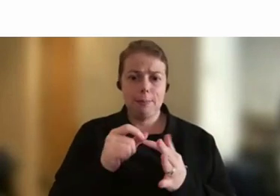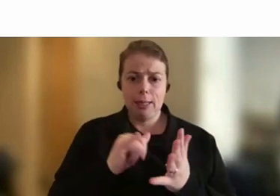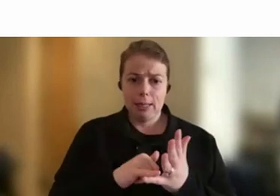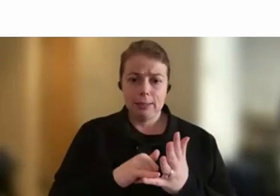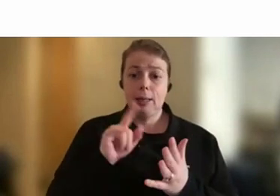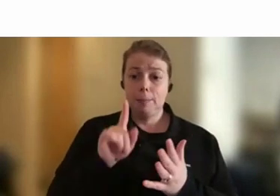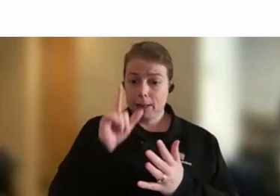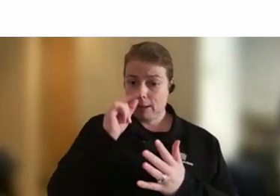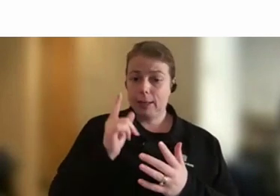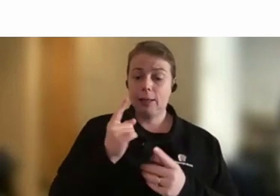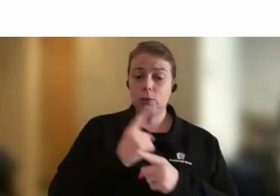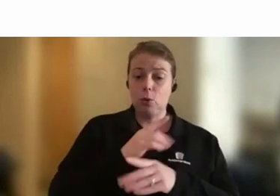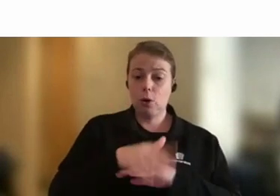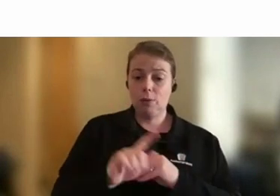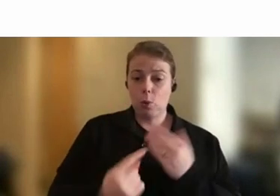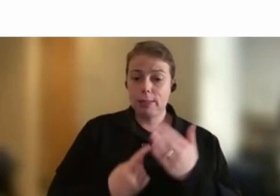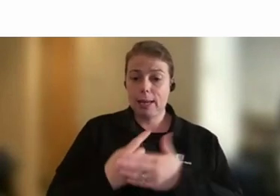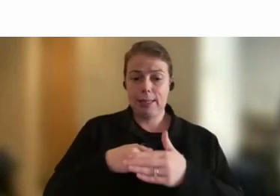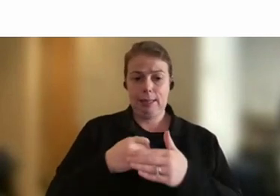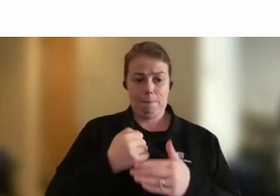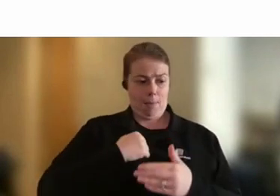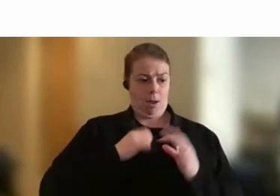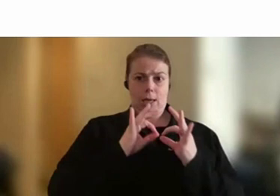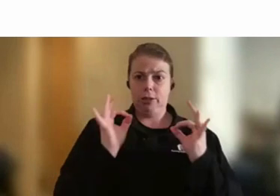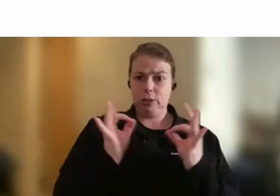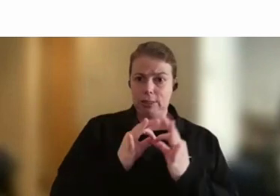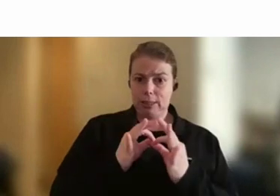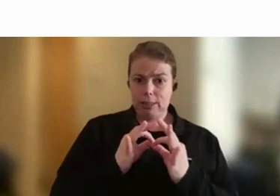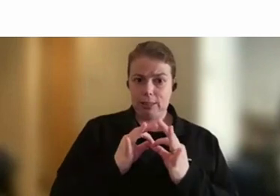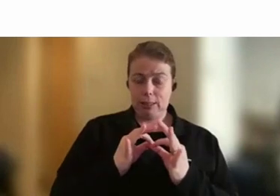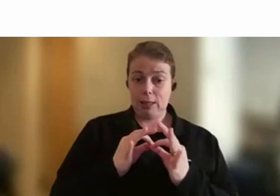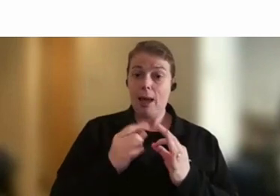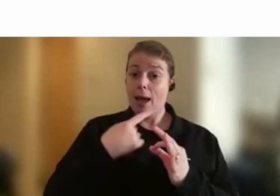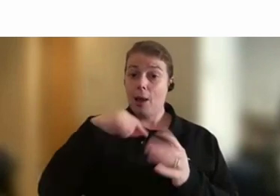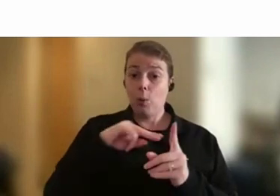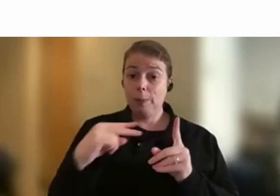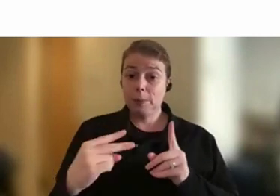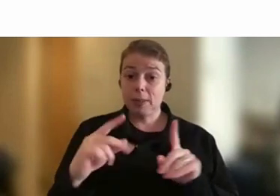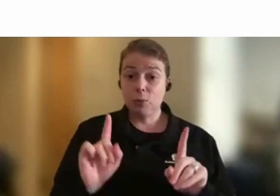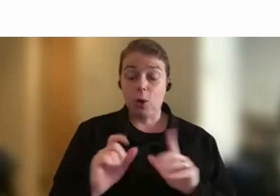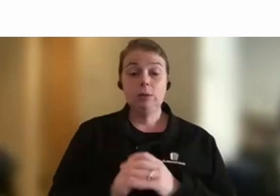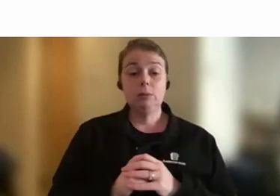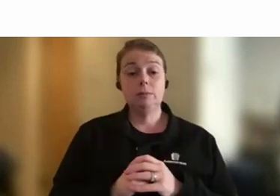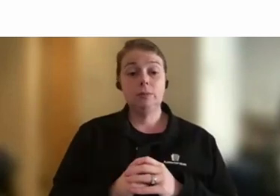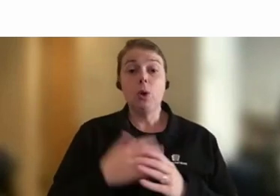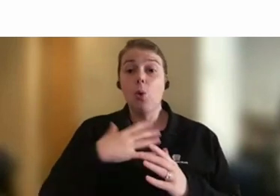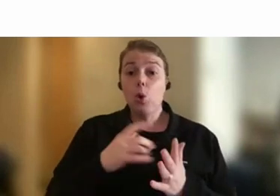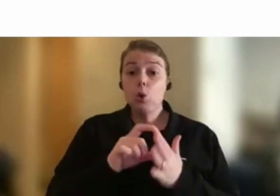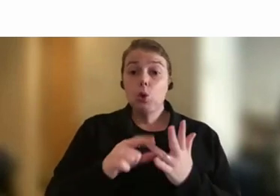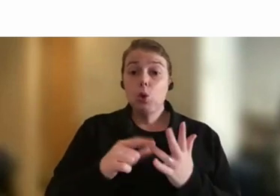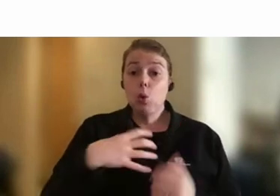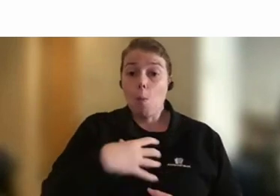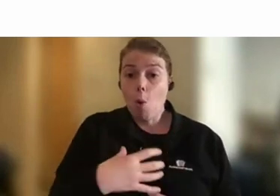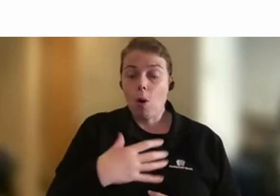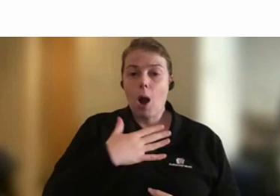happening within our own agency. And we're starting from a perspective of wanting to do more to get people to feel comfortable